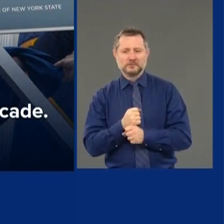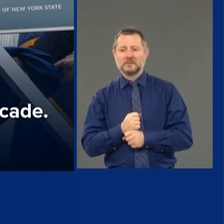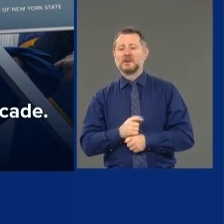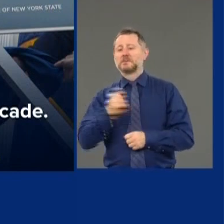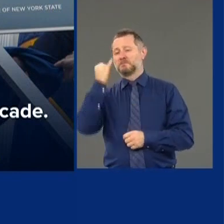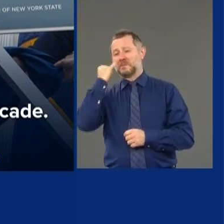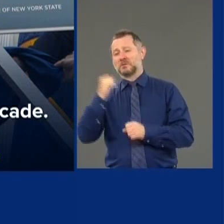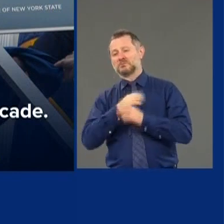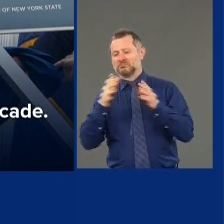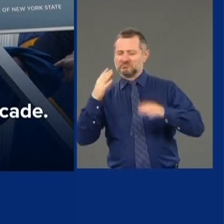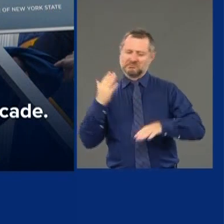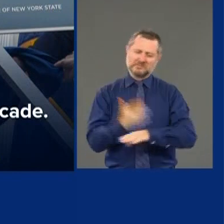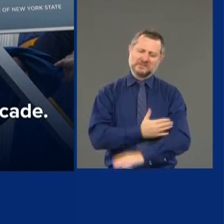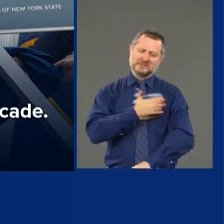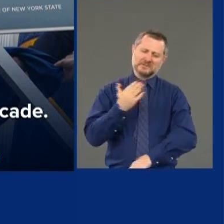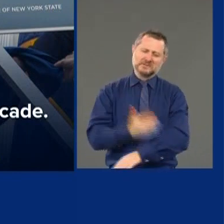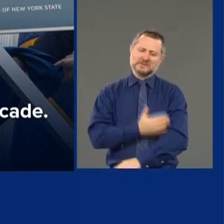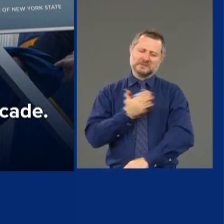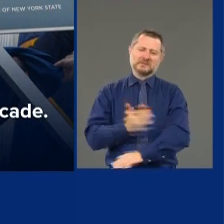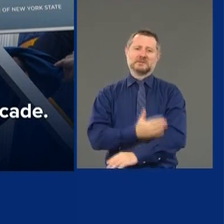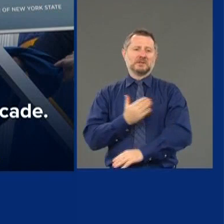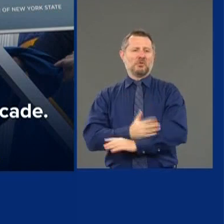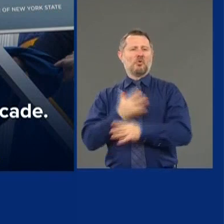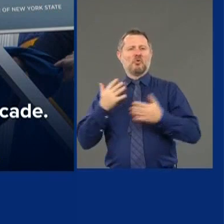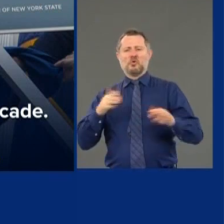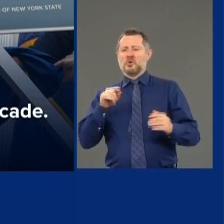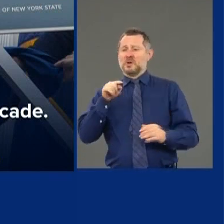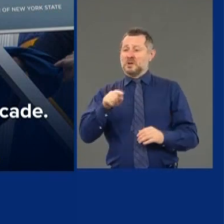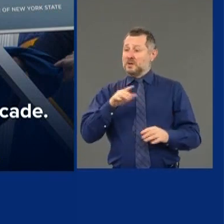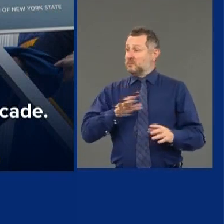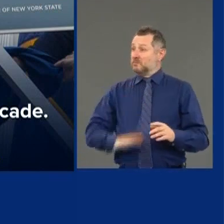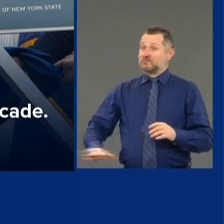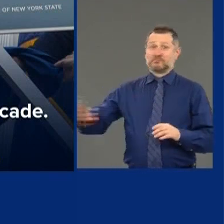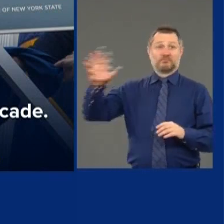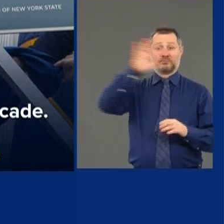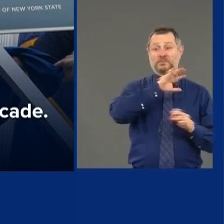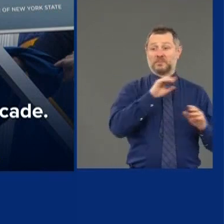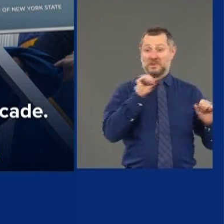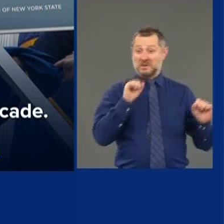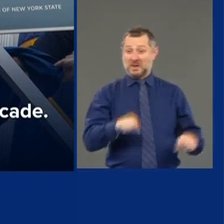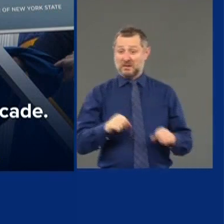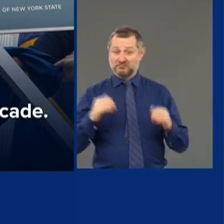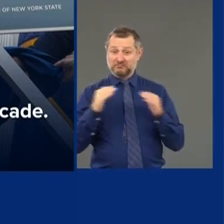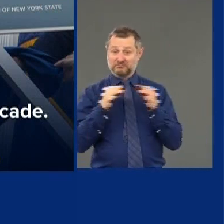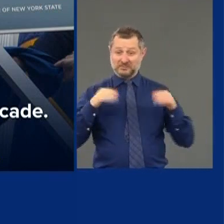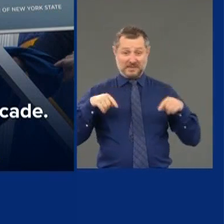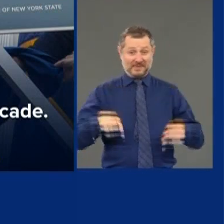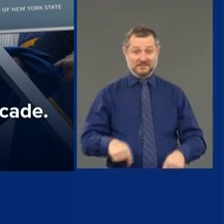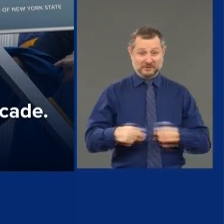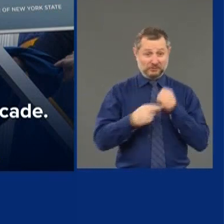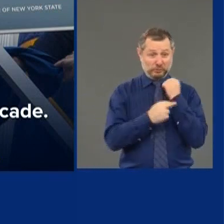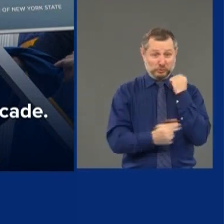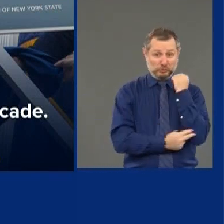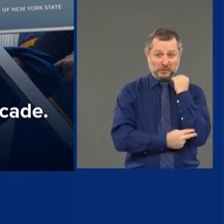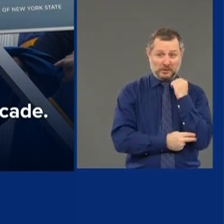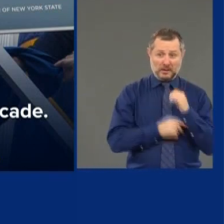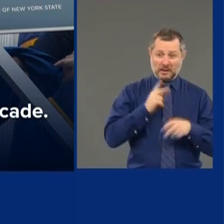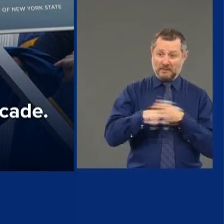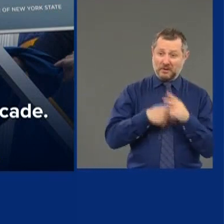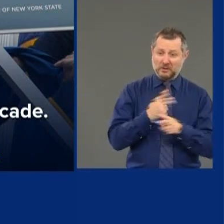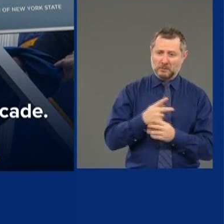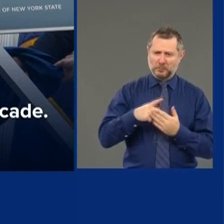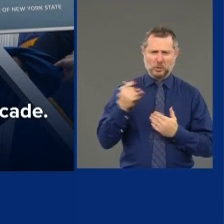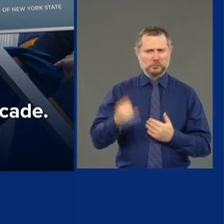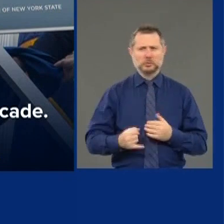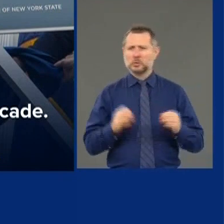that. Nowhere else in the nation did they even attempt a project this big.